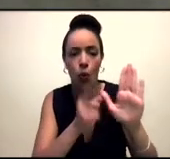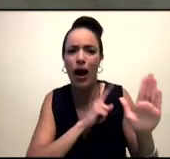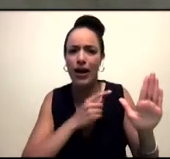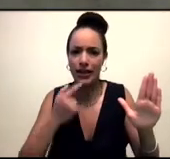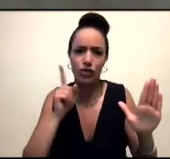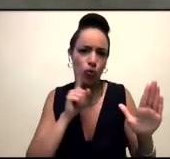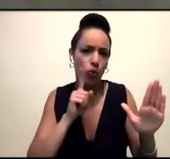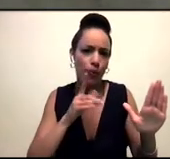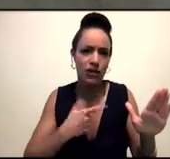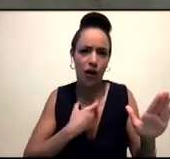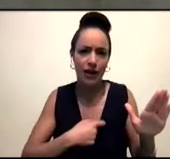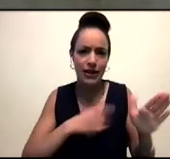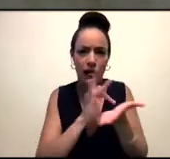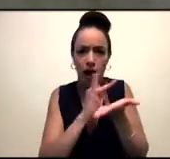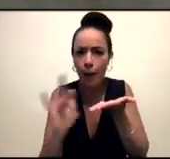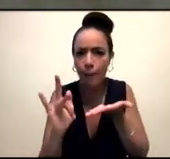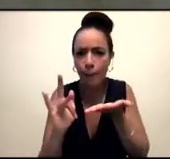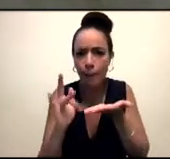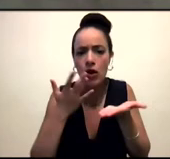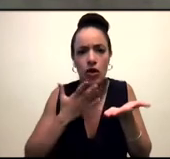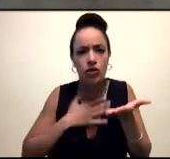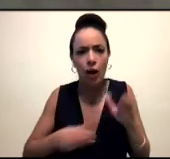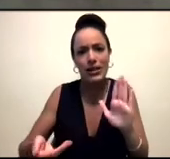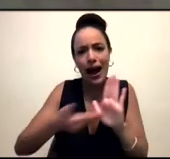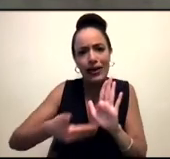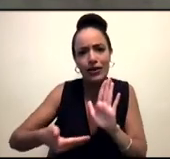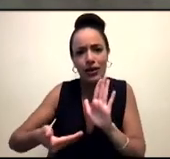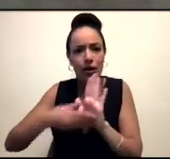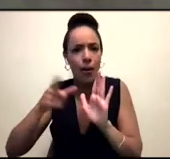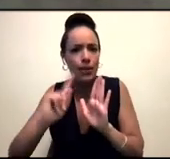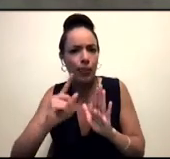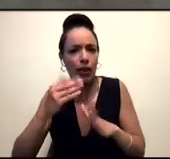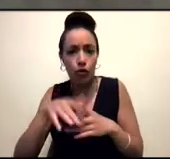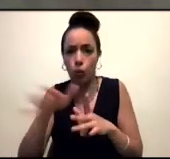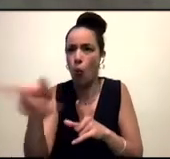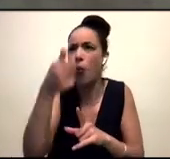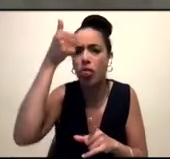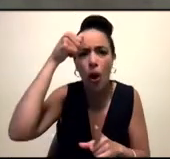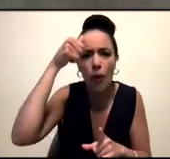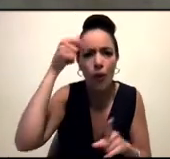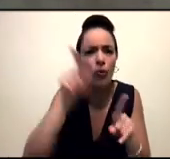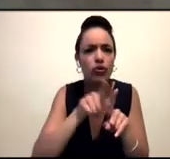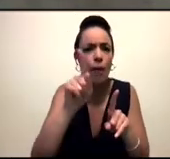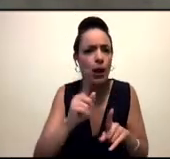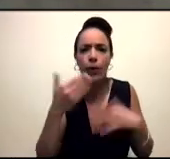And I would sprinkle in people who you might be used to hearing about, as well as folks who you might never hear about, because I wanted to kind of tantalize people and get folks to